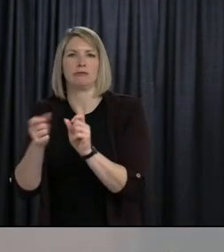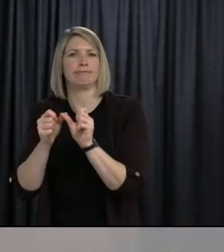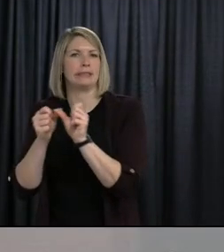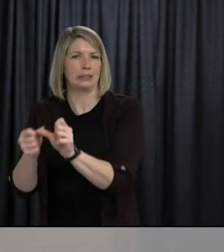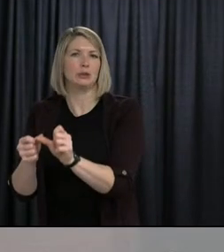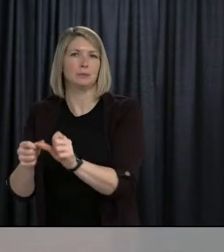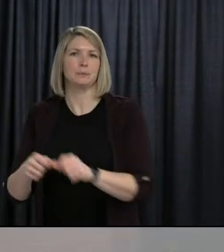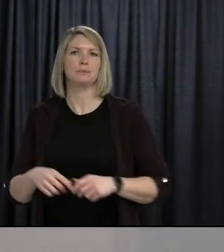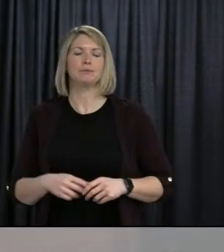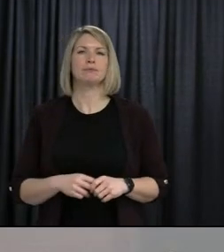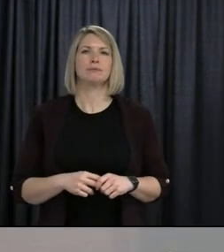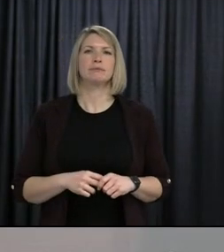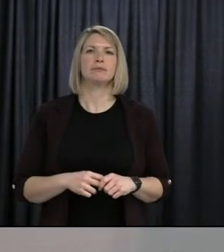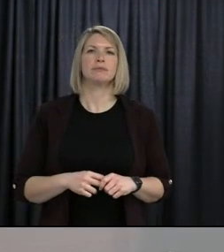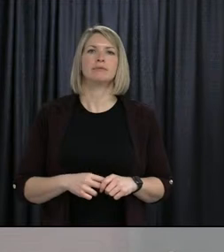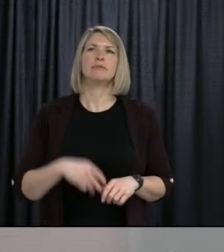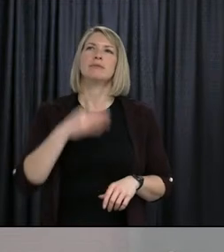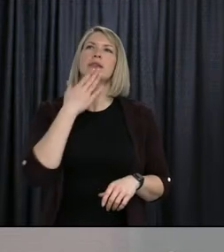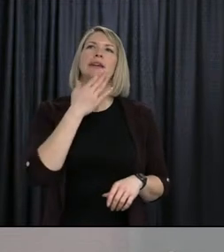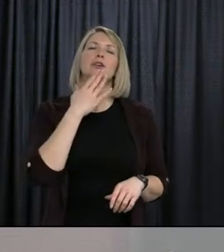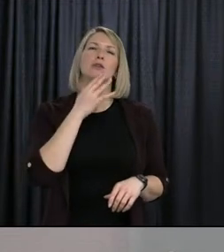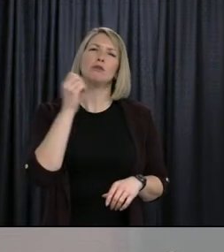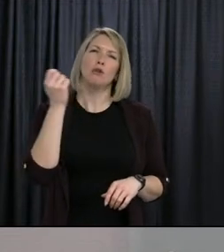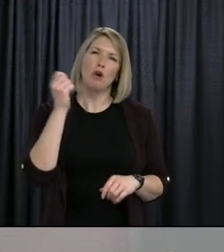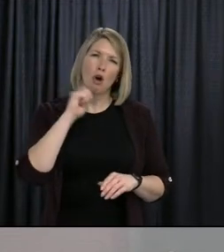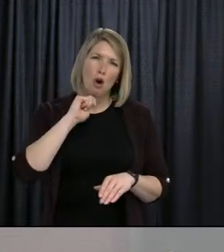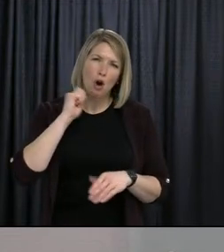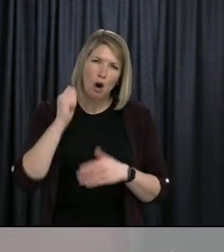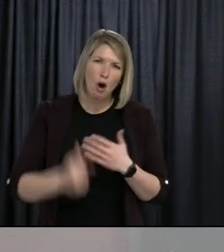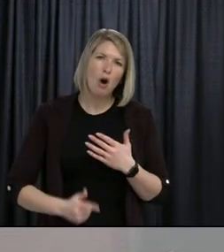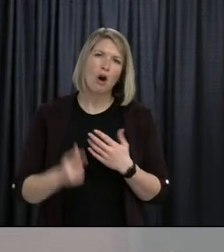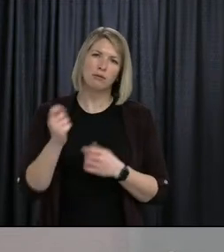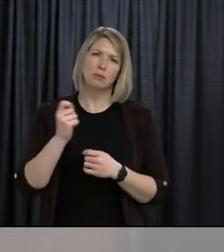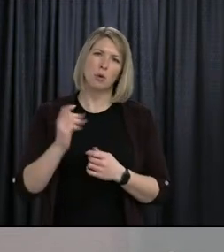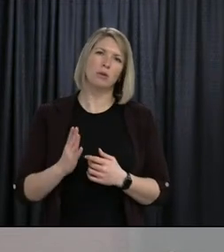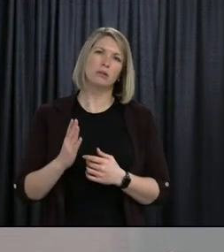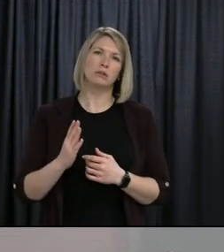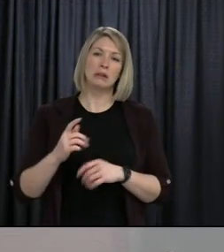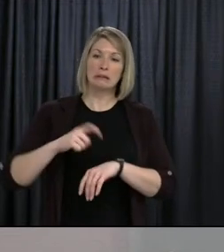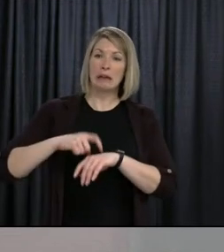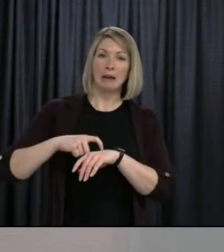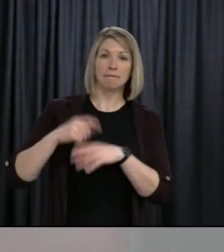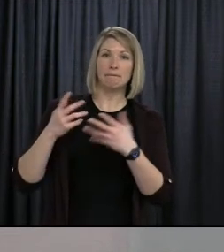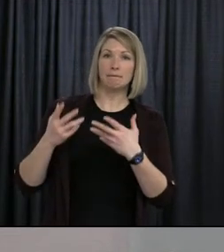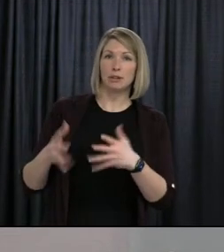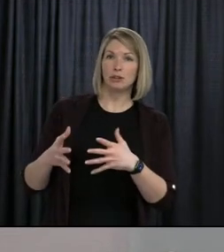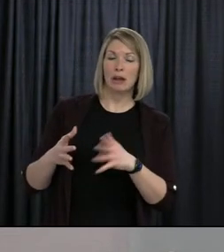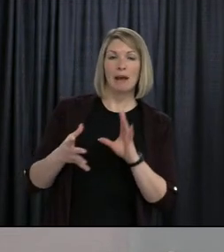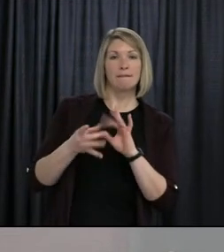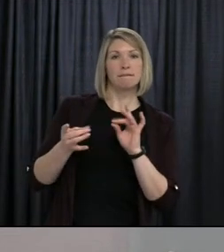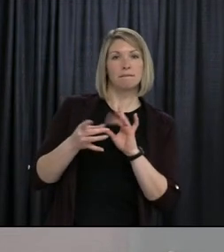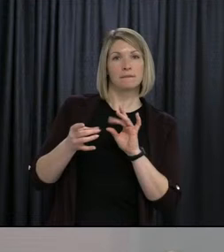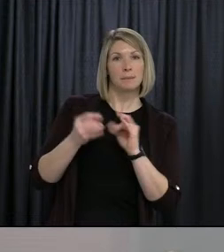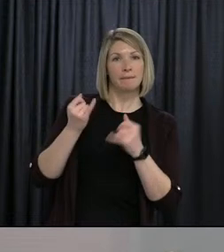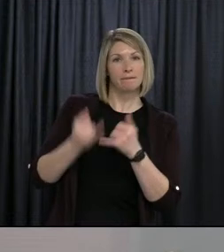Thank you, Andrew. Thank you, everyone. Our time has ended. Minister, do you have any final comments?